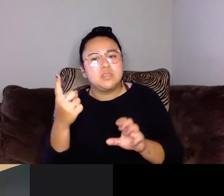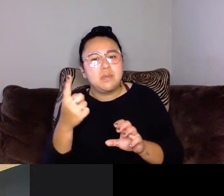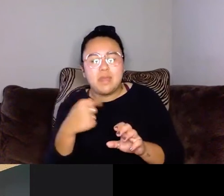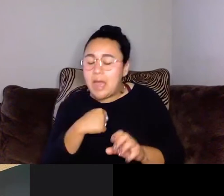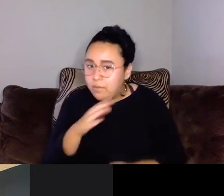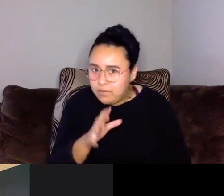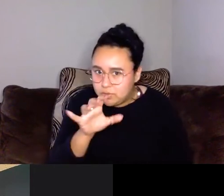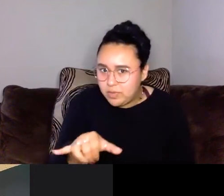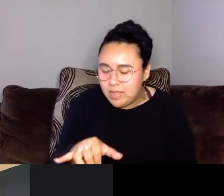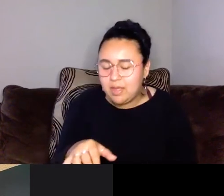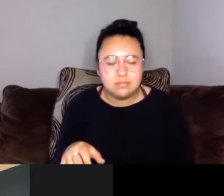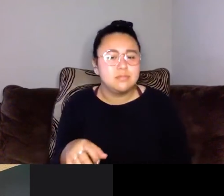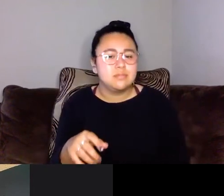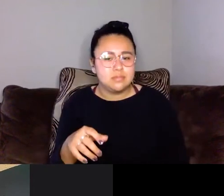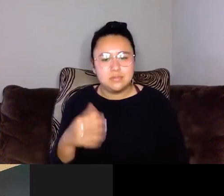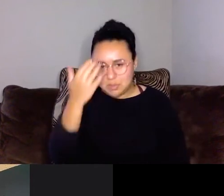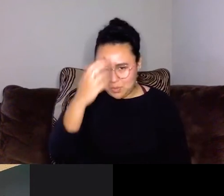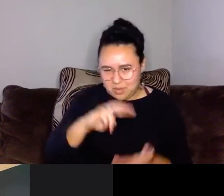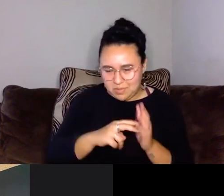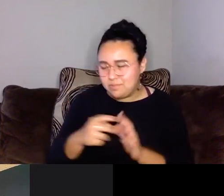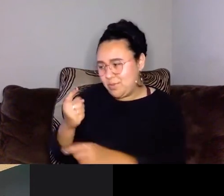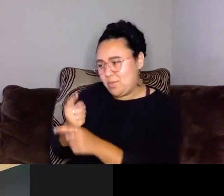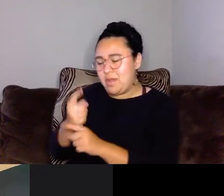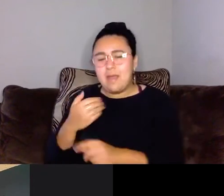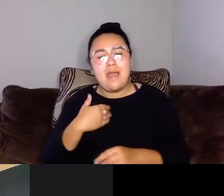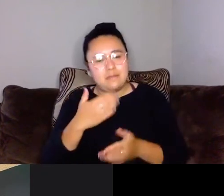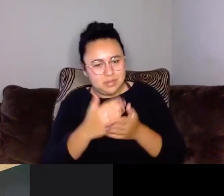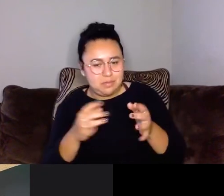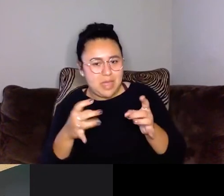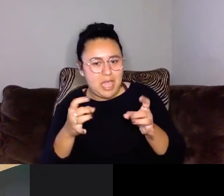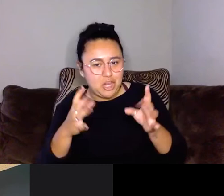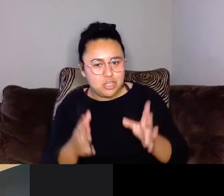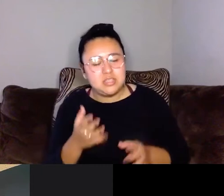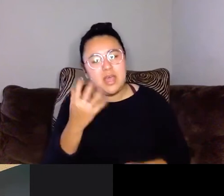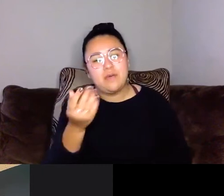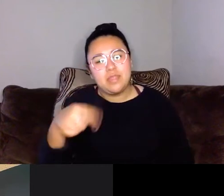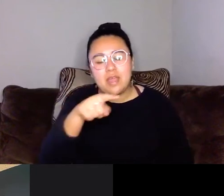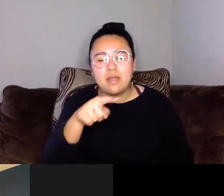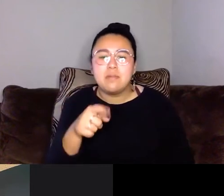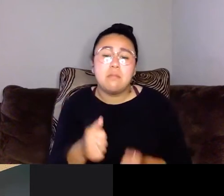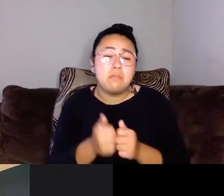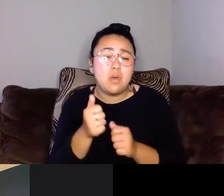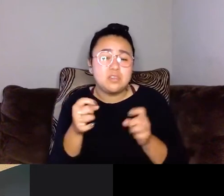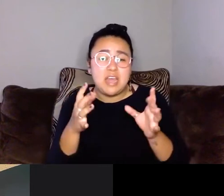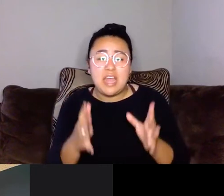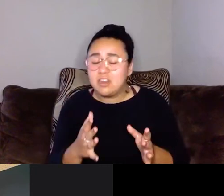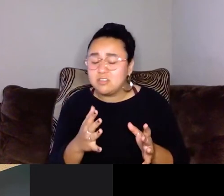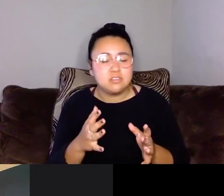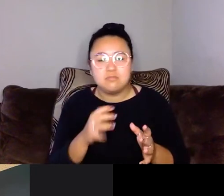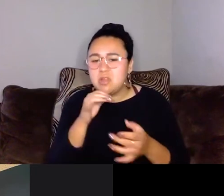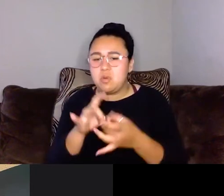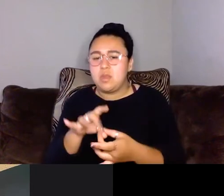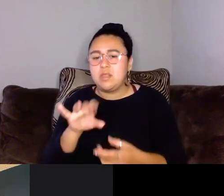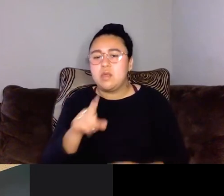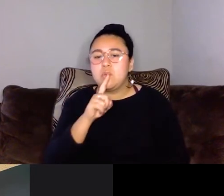I would never do. You know, I have, I have some haters out there, but most of my haters don't have anything to do with fat and have more to do with,